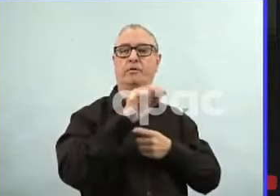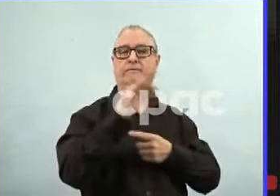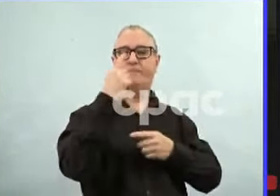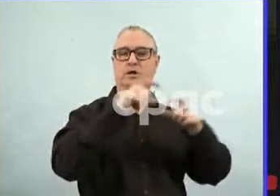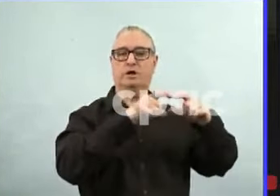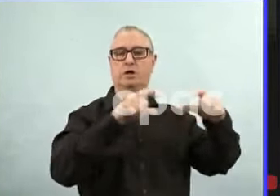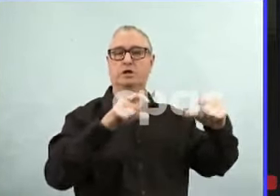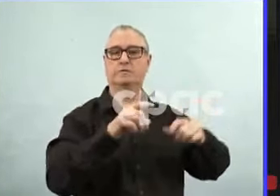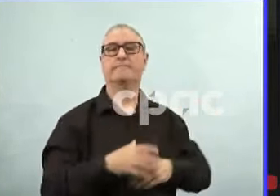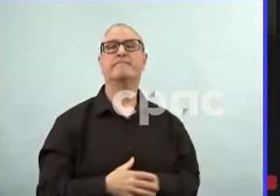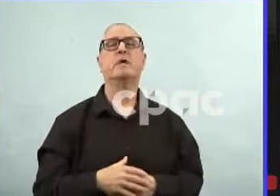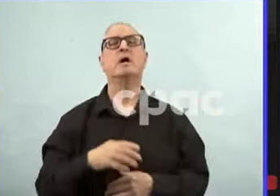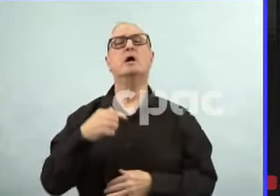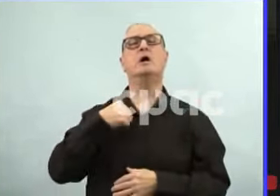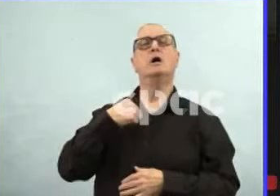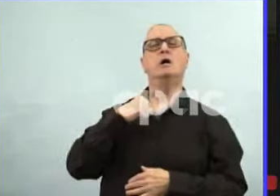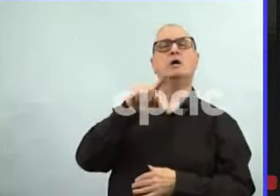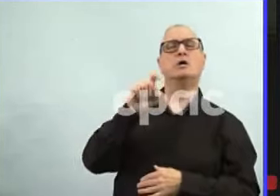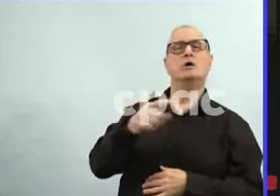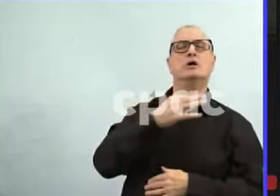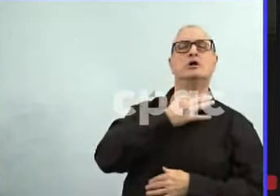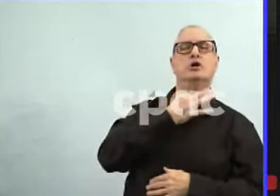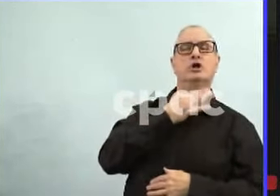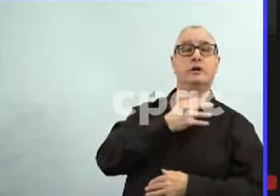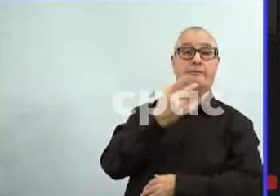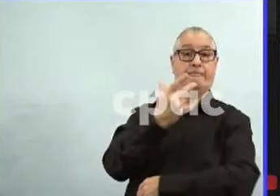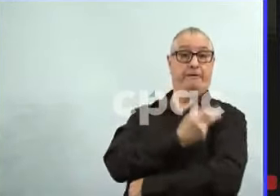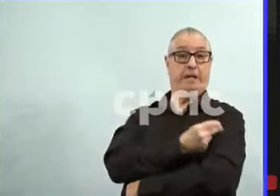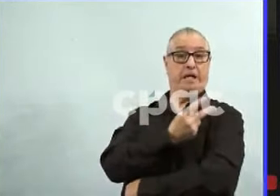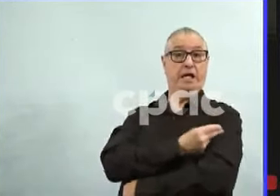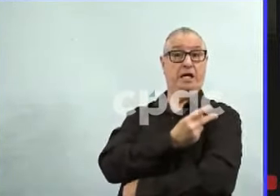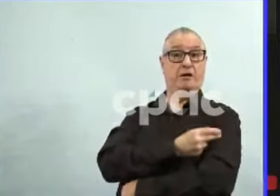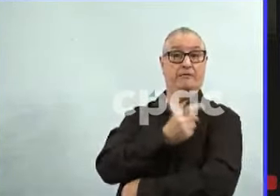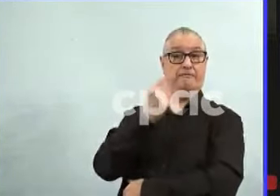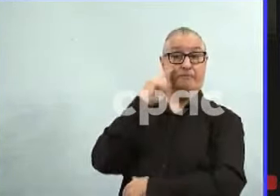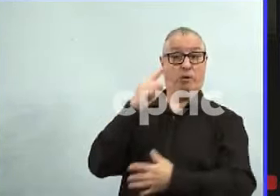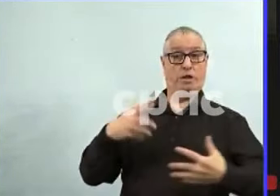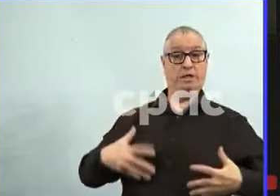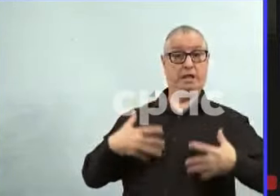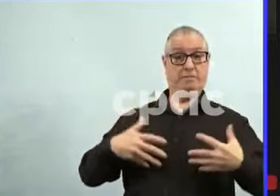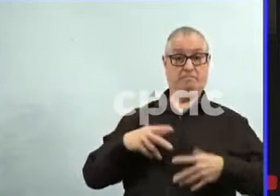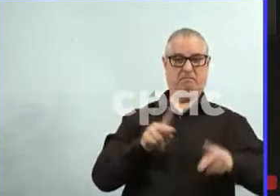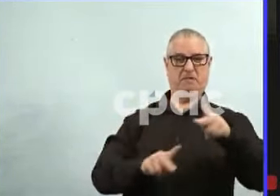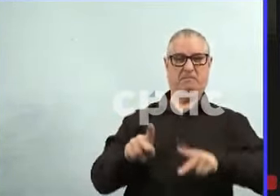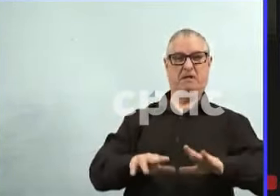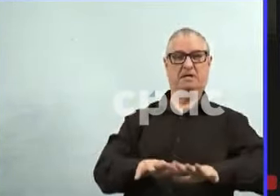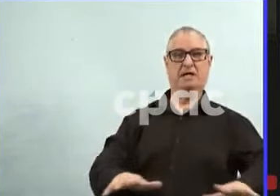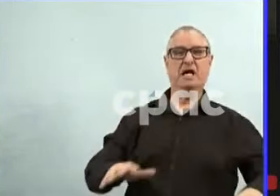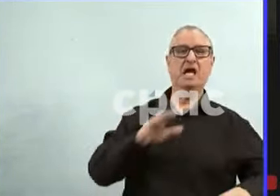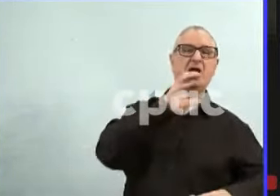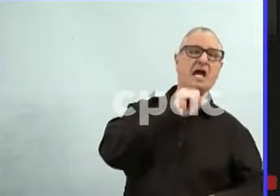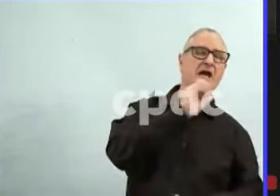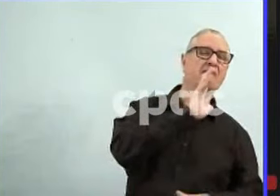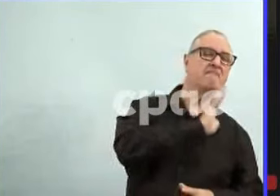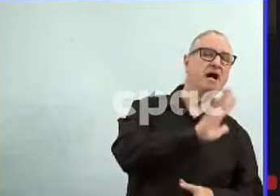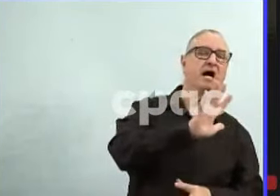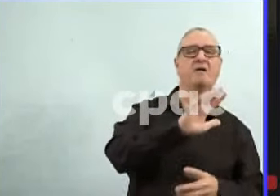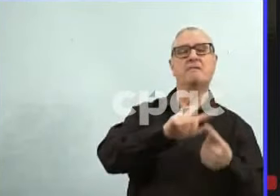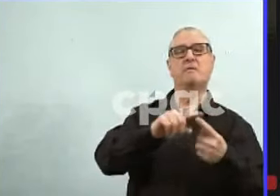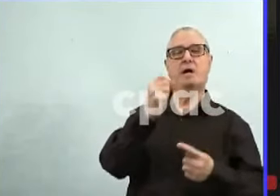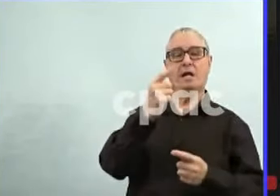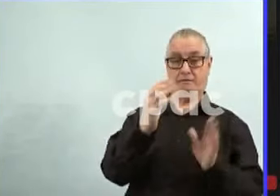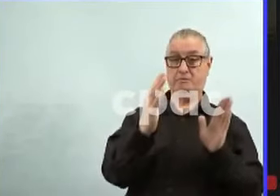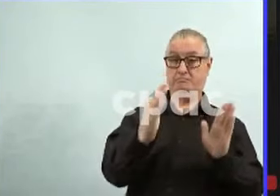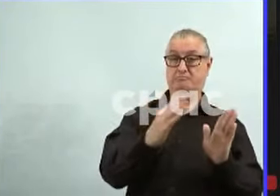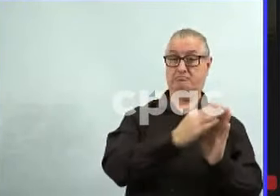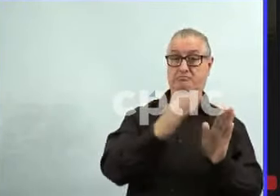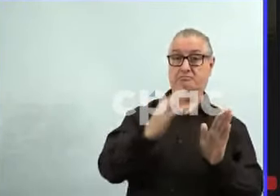are eligible? Obviously, that age group is, you know, the lowest just because it's been the least amount of time that they've been able to get one. But is this what you